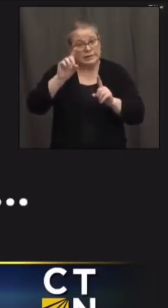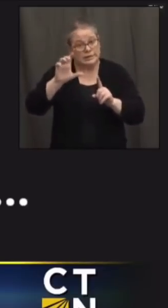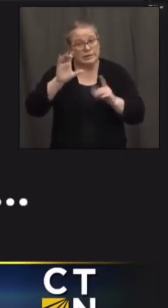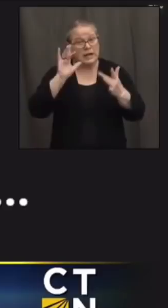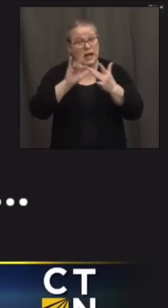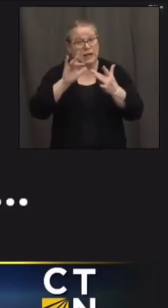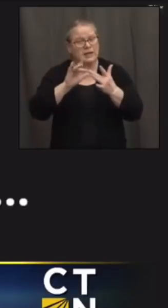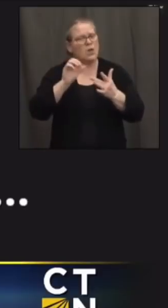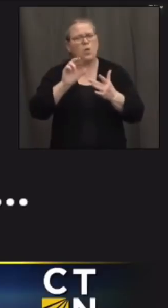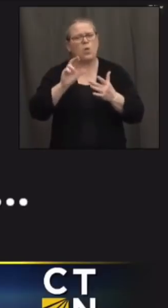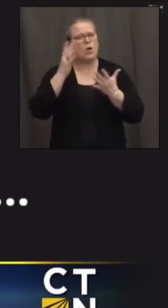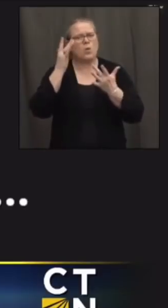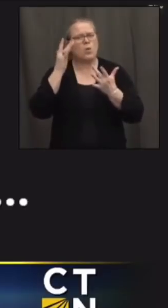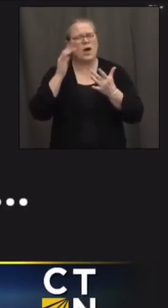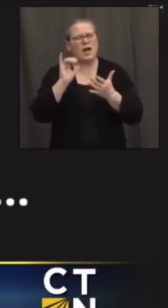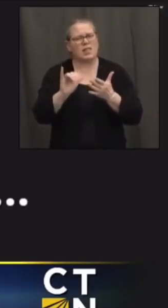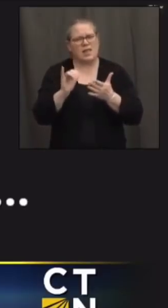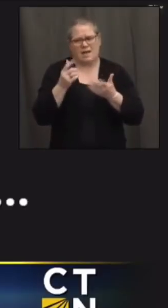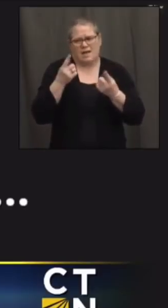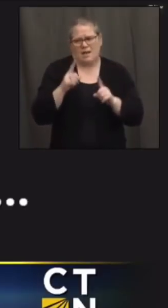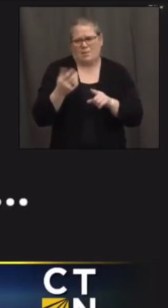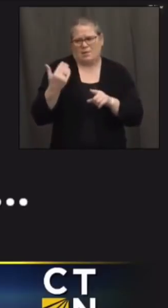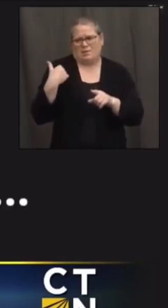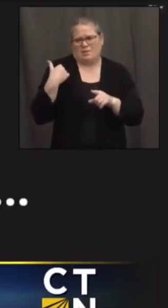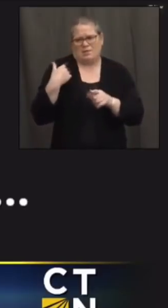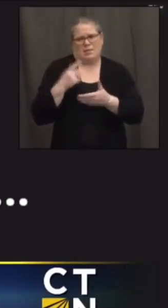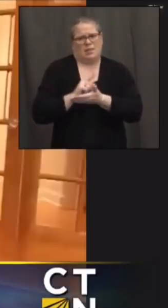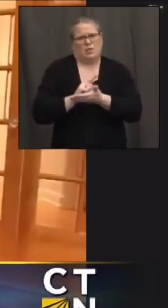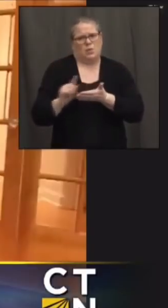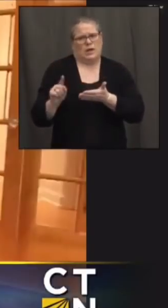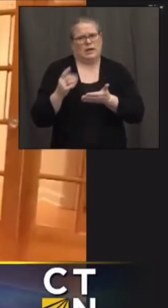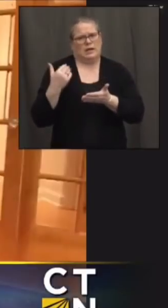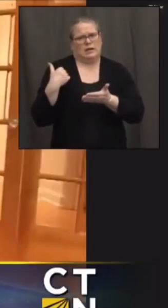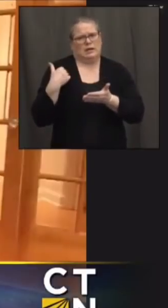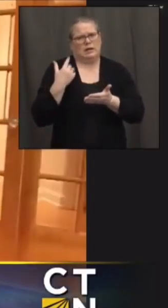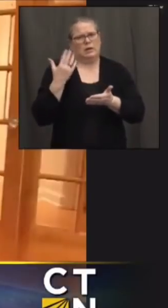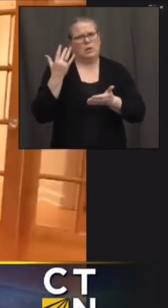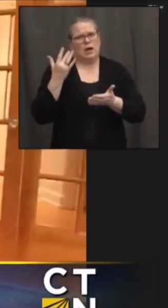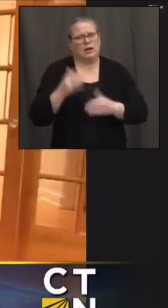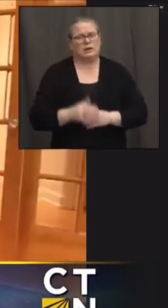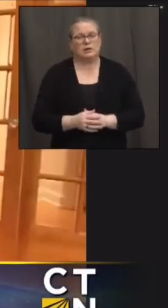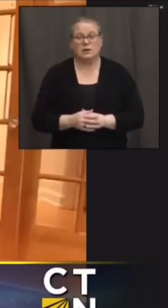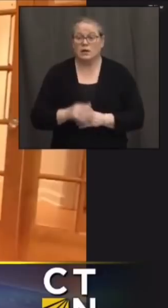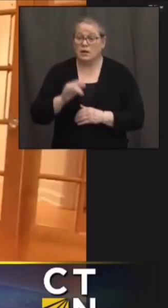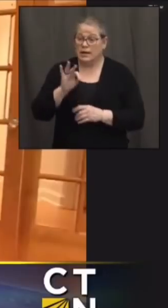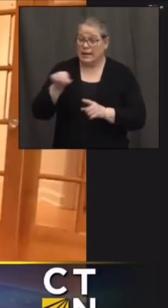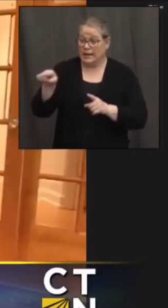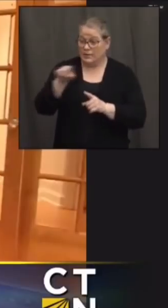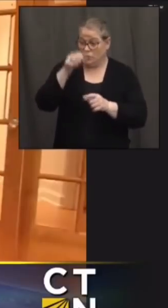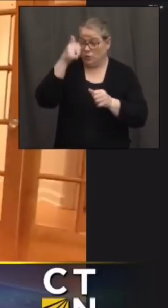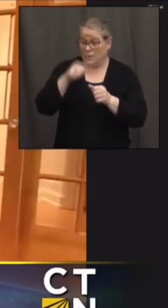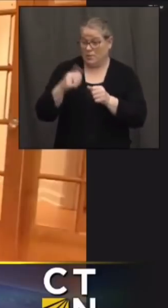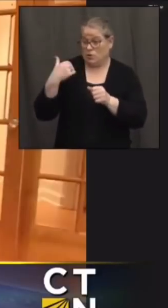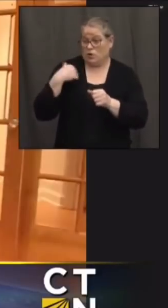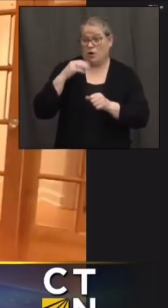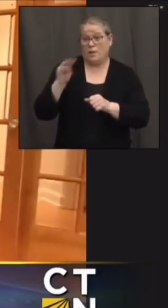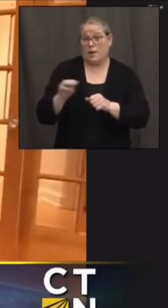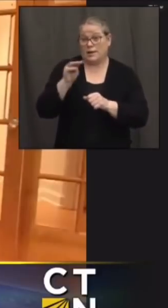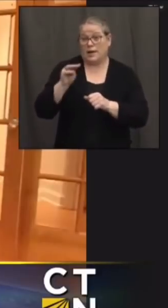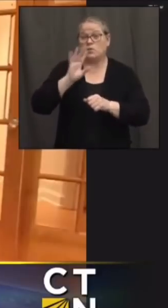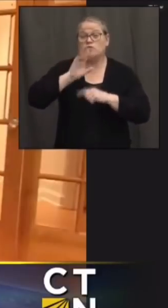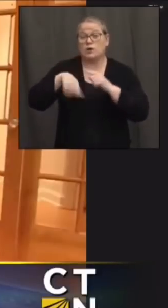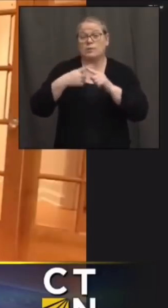soft launch if you will earlier in the week well we we had said on monday if you recall that any provider who's doing